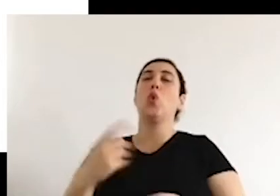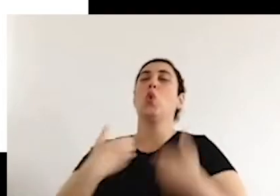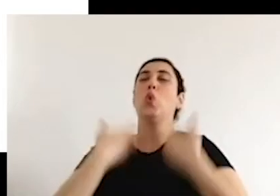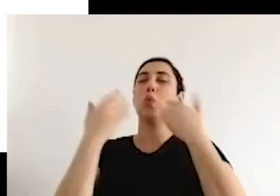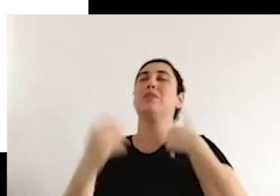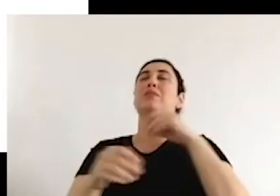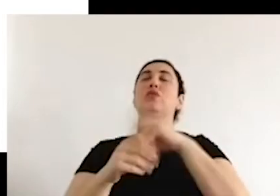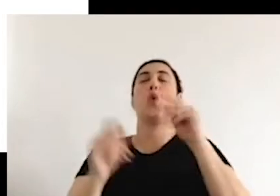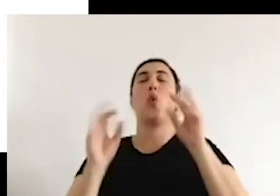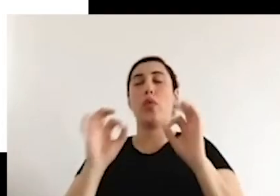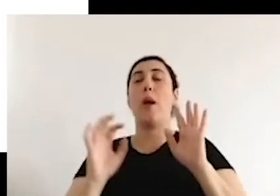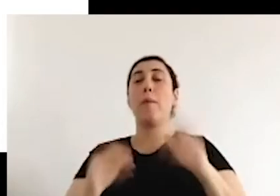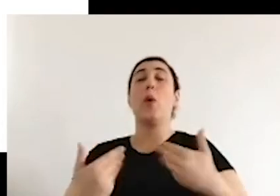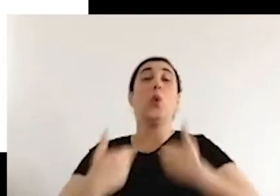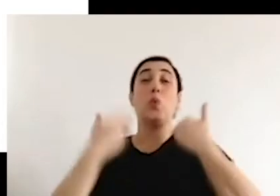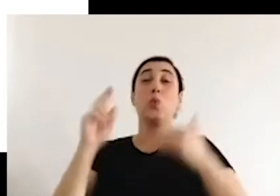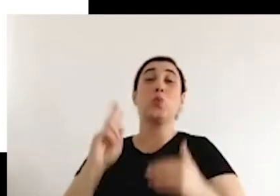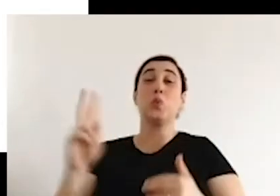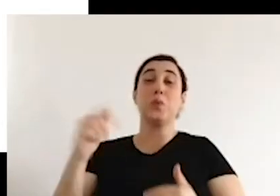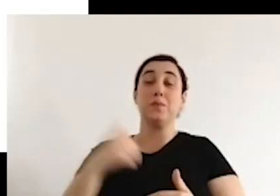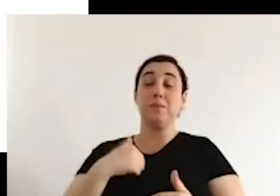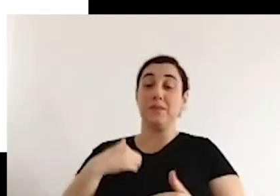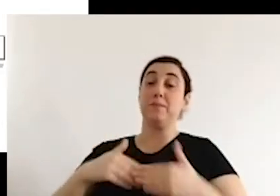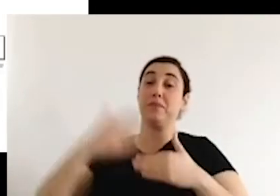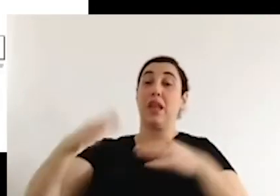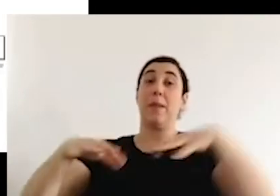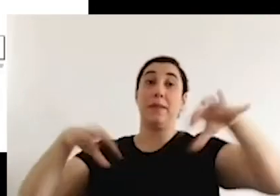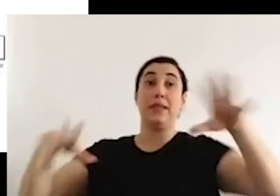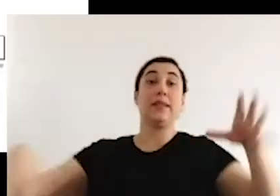the rule of law itself is very important for us.